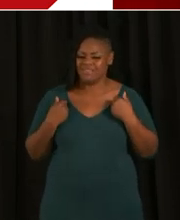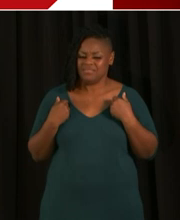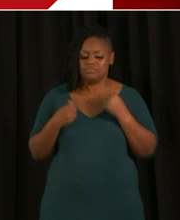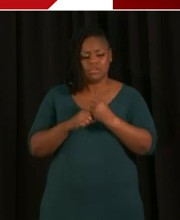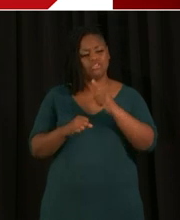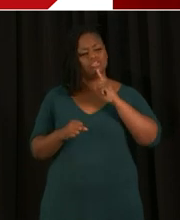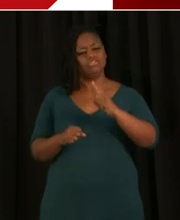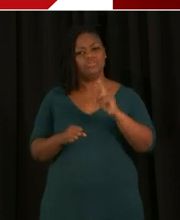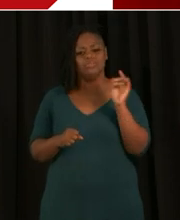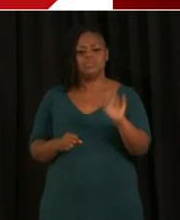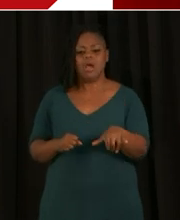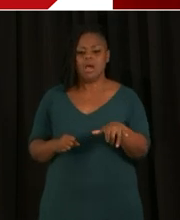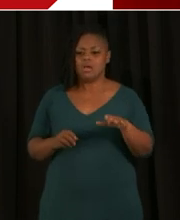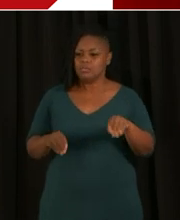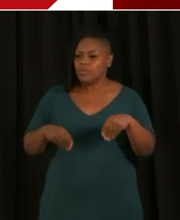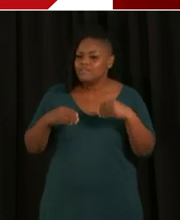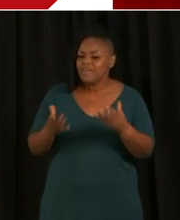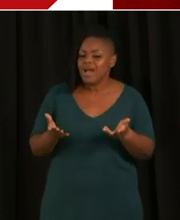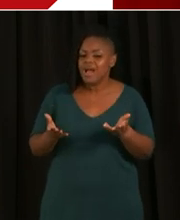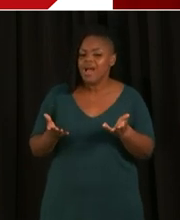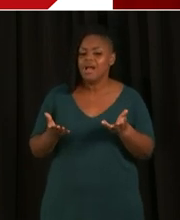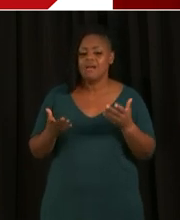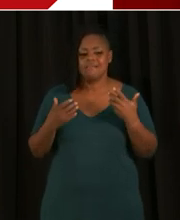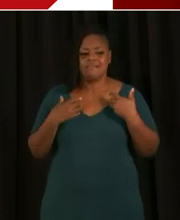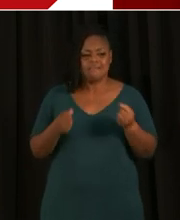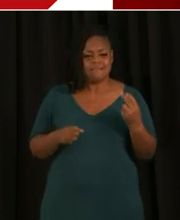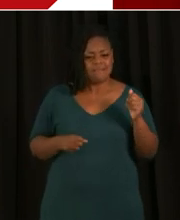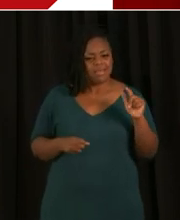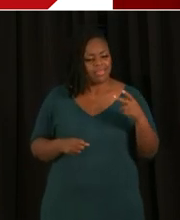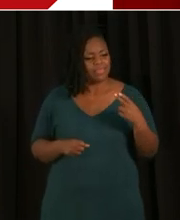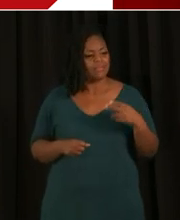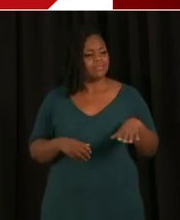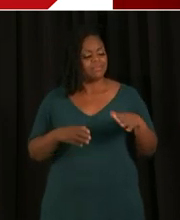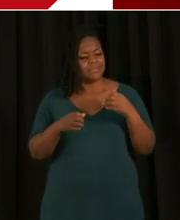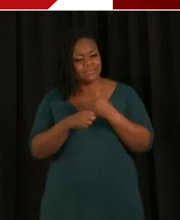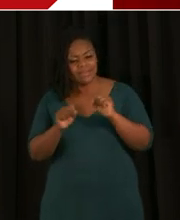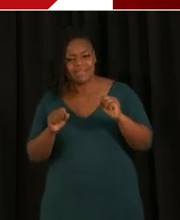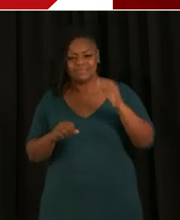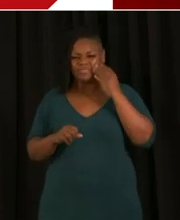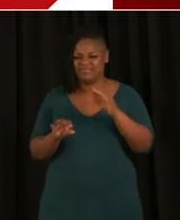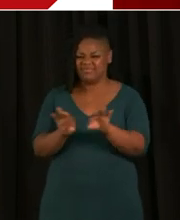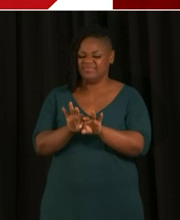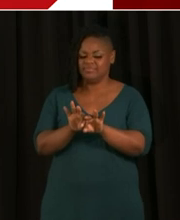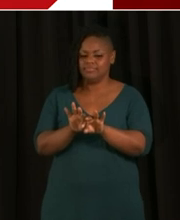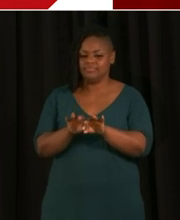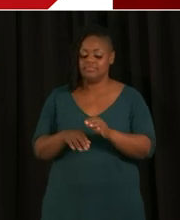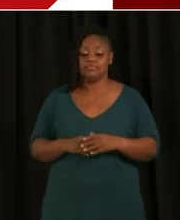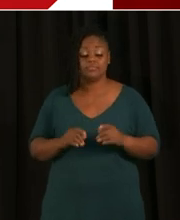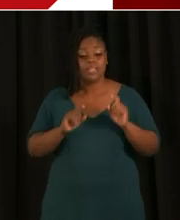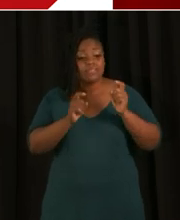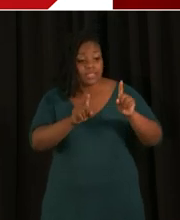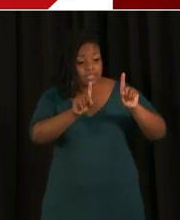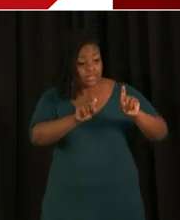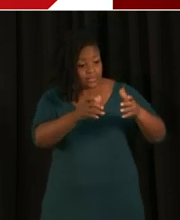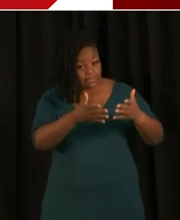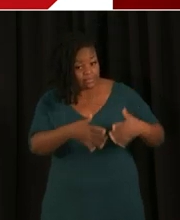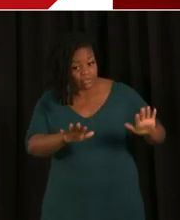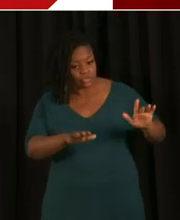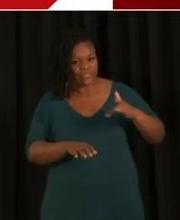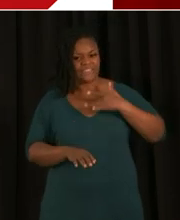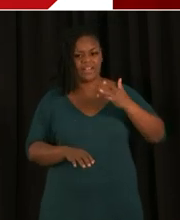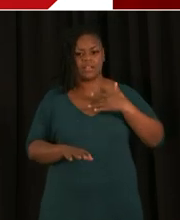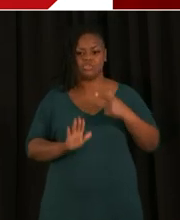We're providing testing to students and staff in person that can be given any symptoms of COVID-19.